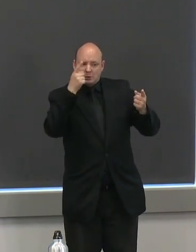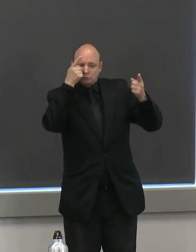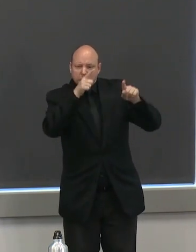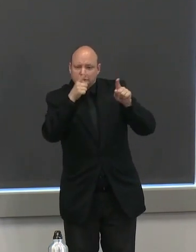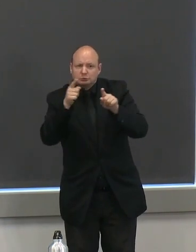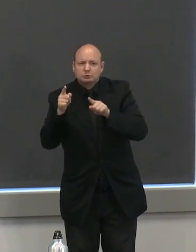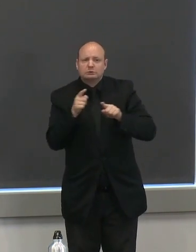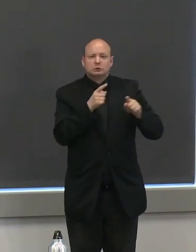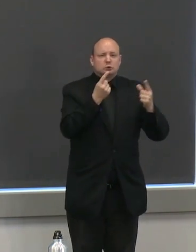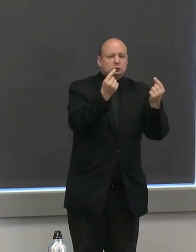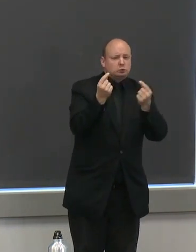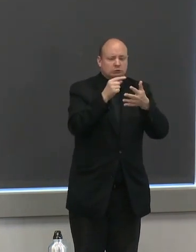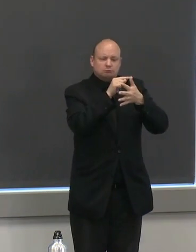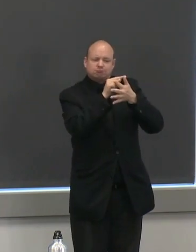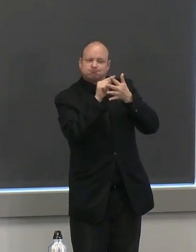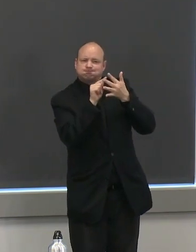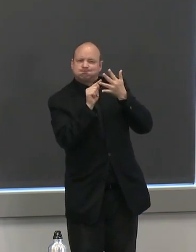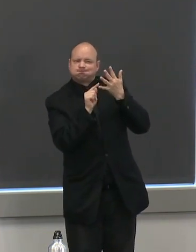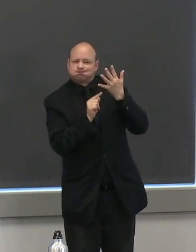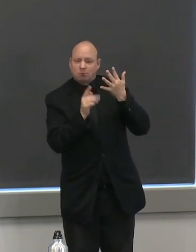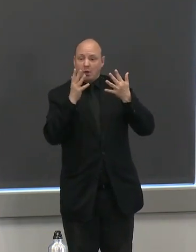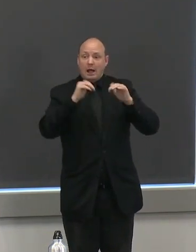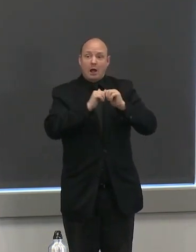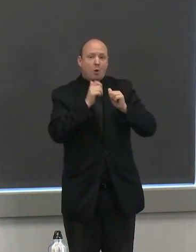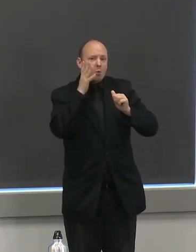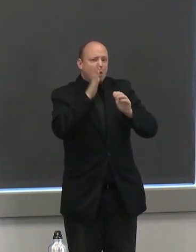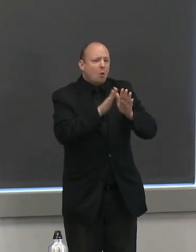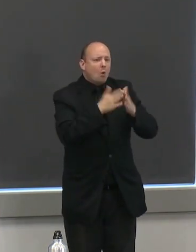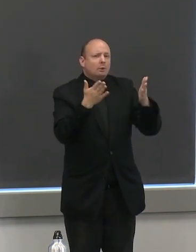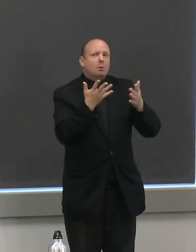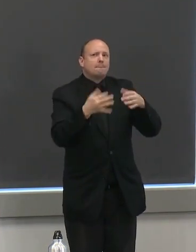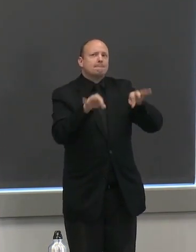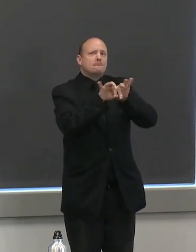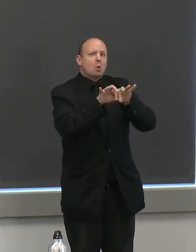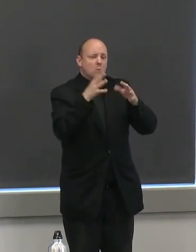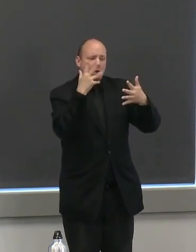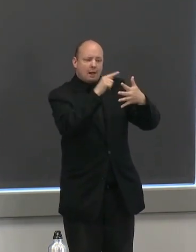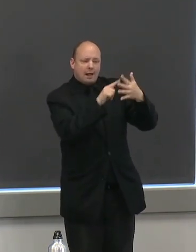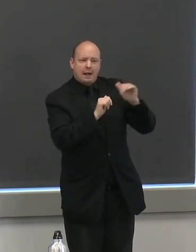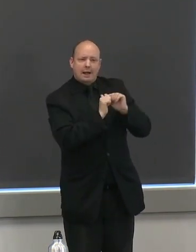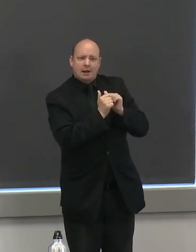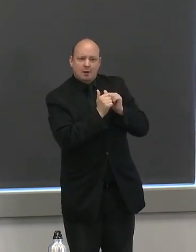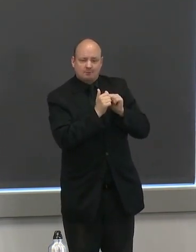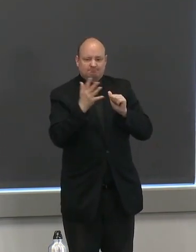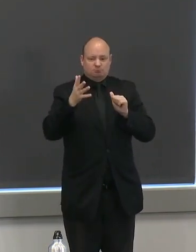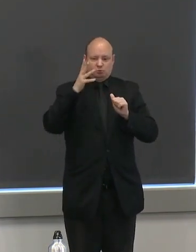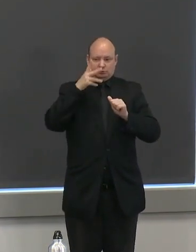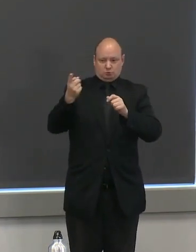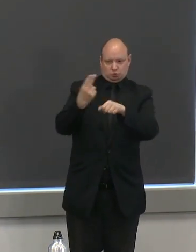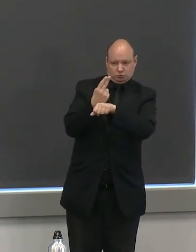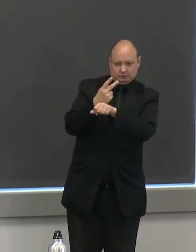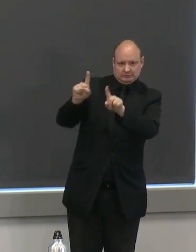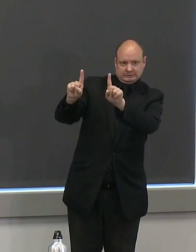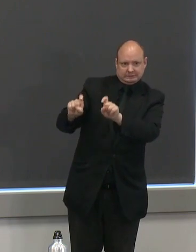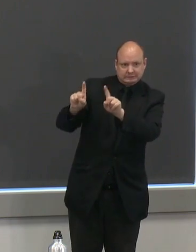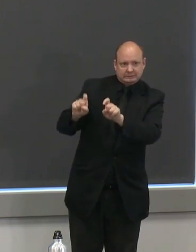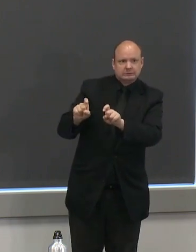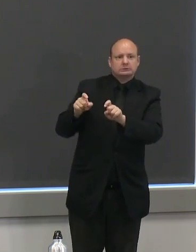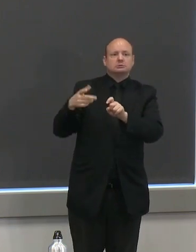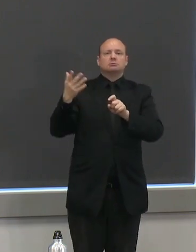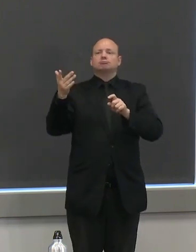at the top of the list is a thorough strategy to test trace and isolate the virus